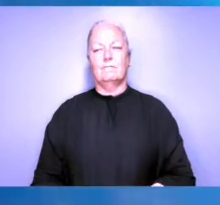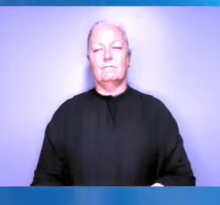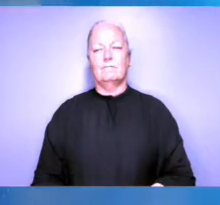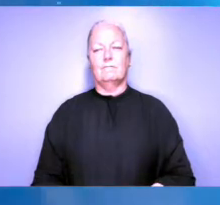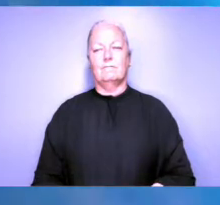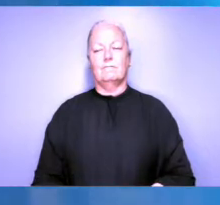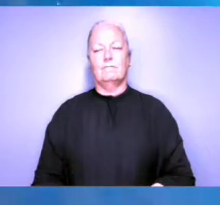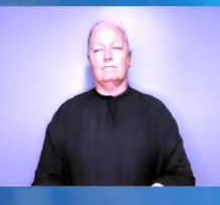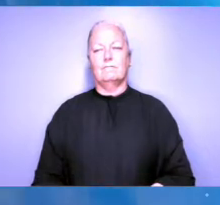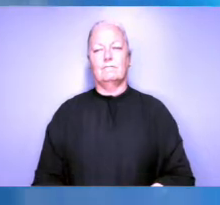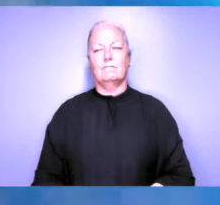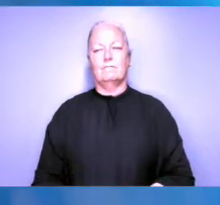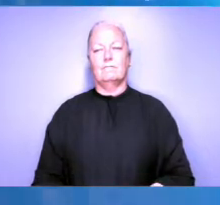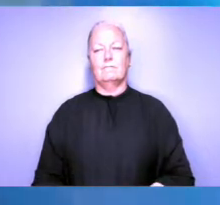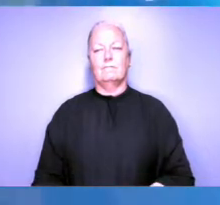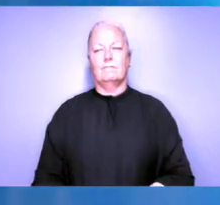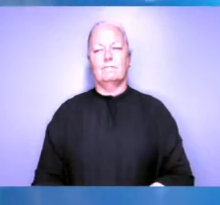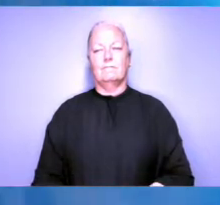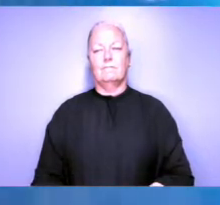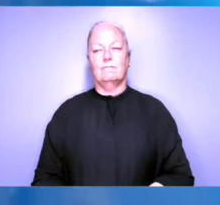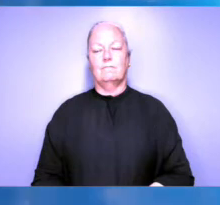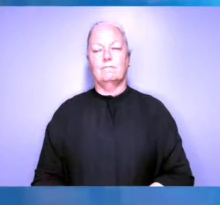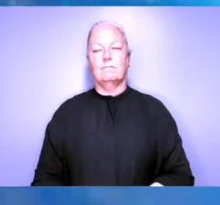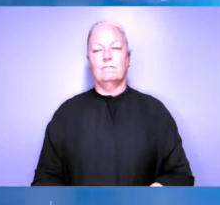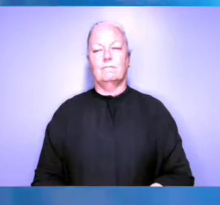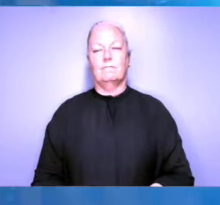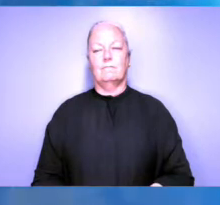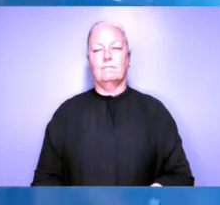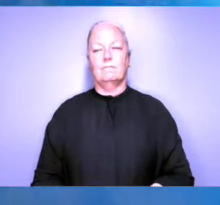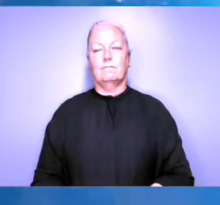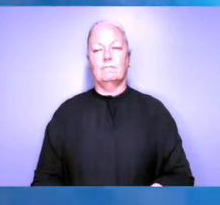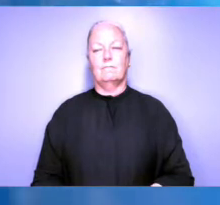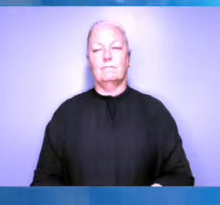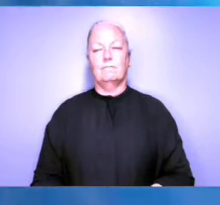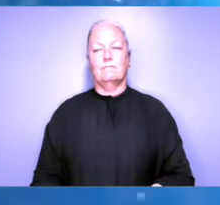through theydd